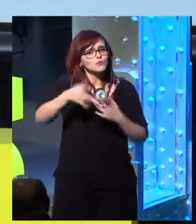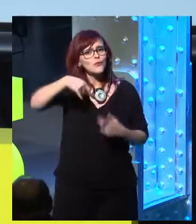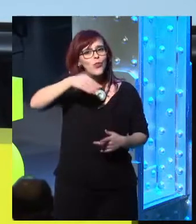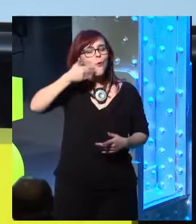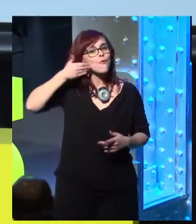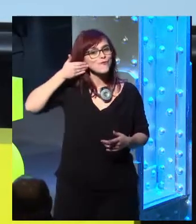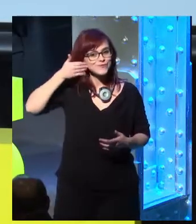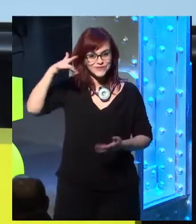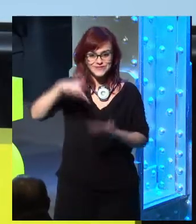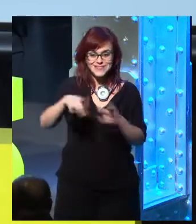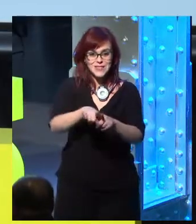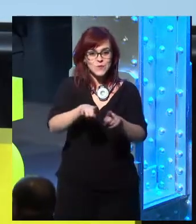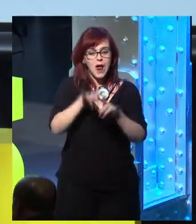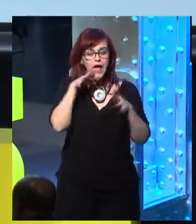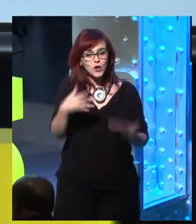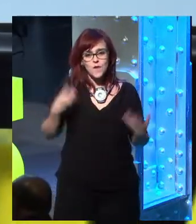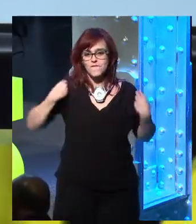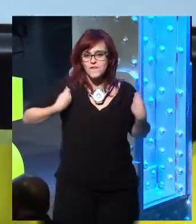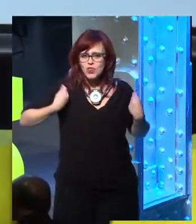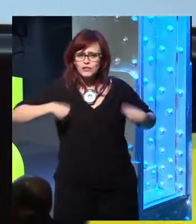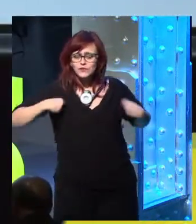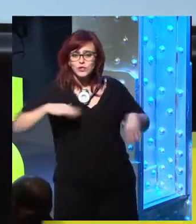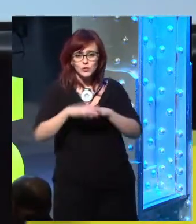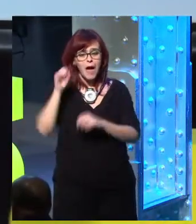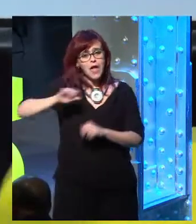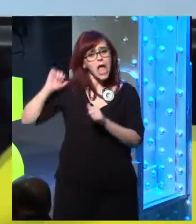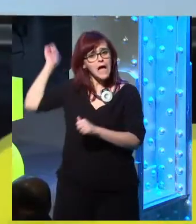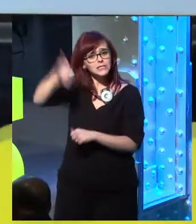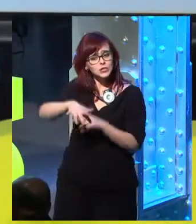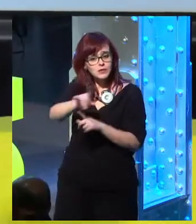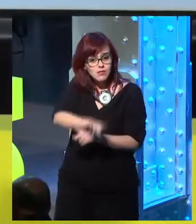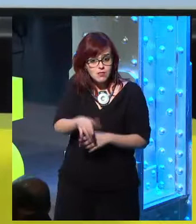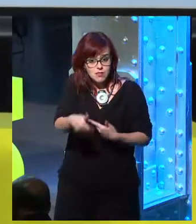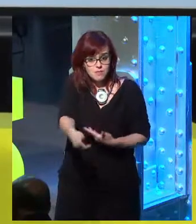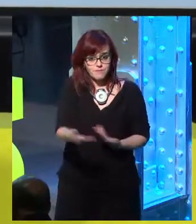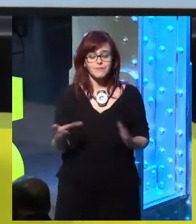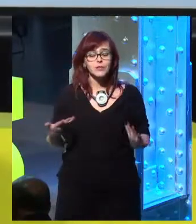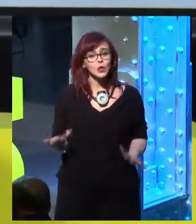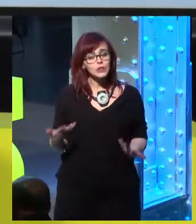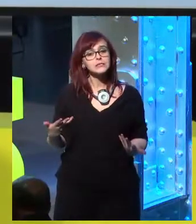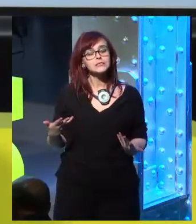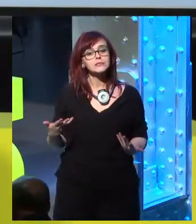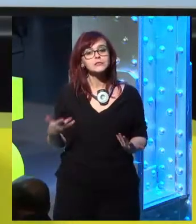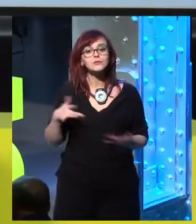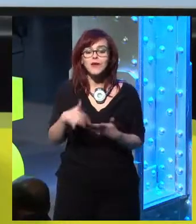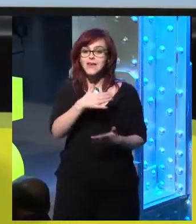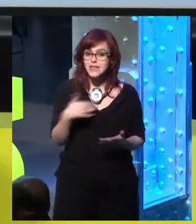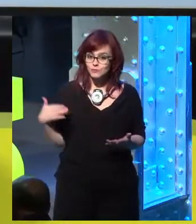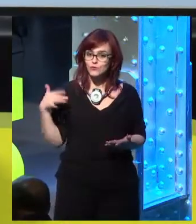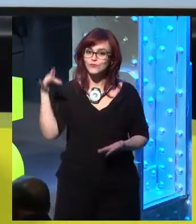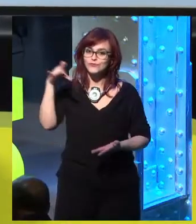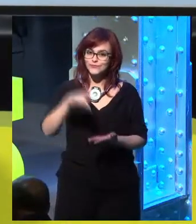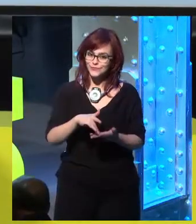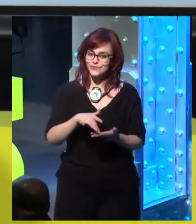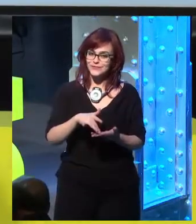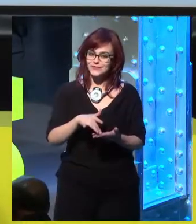and we're really proud of it, of course. We have lived it and we've enjoyed it for so many years, so many decades for this. We want